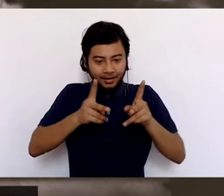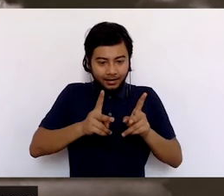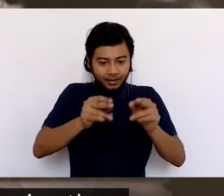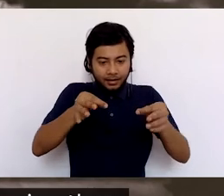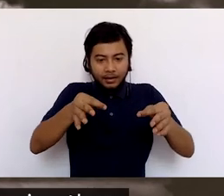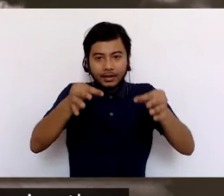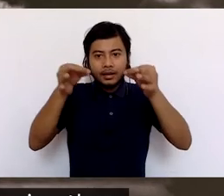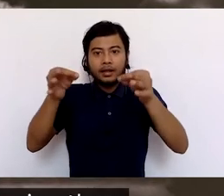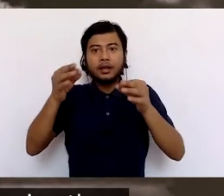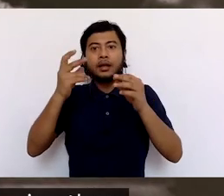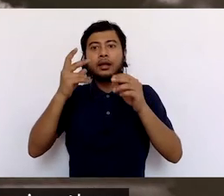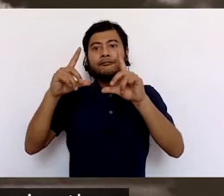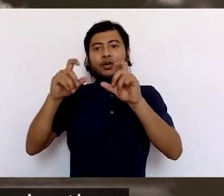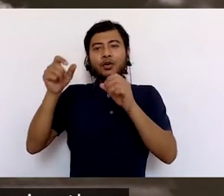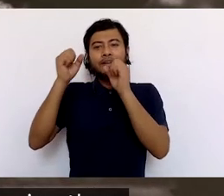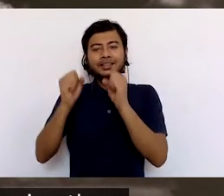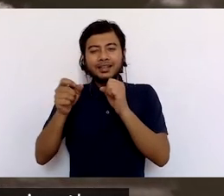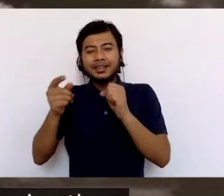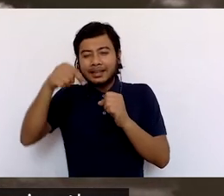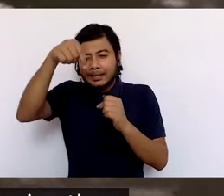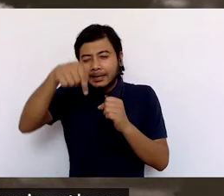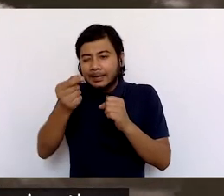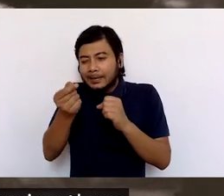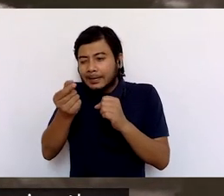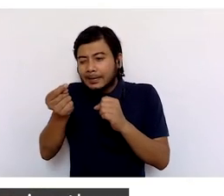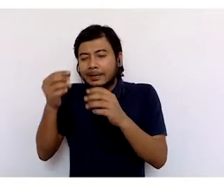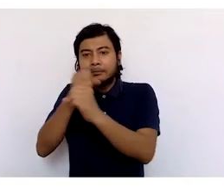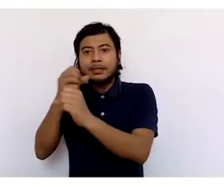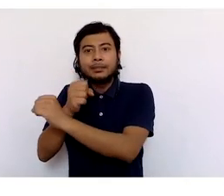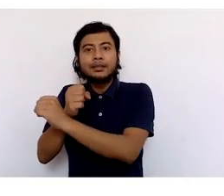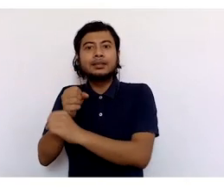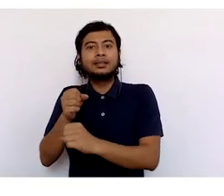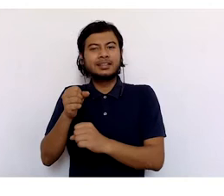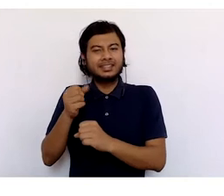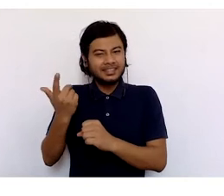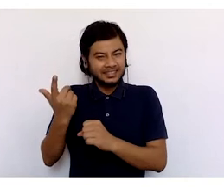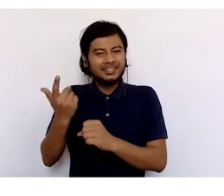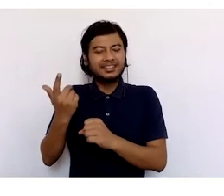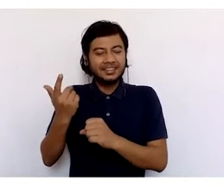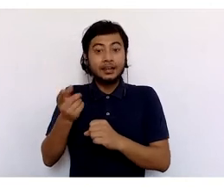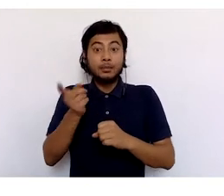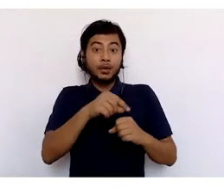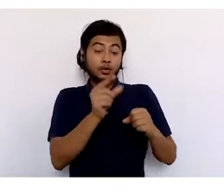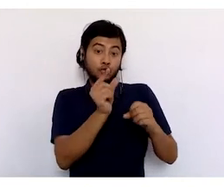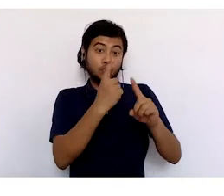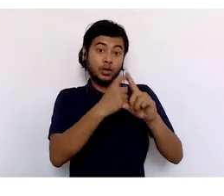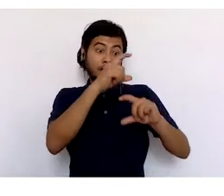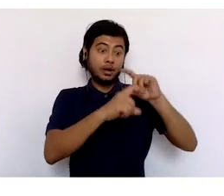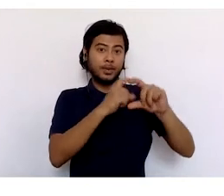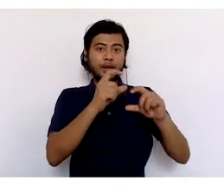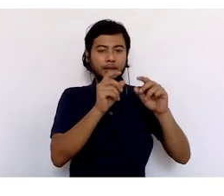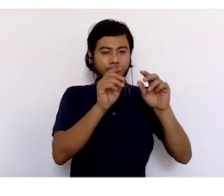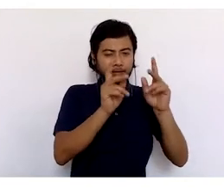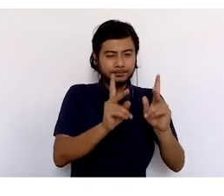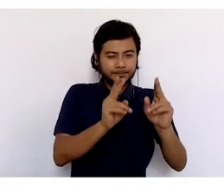images because we've reproduced them from the negatives without cropping them, whereas the Born and Shepherd images are finished photographic prints,